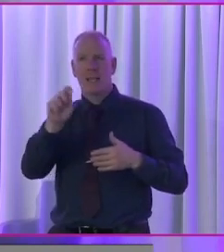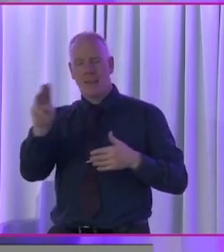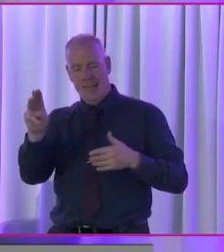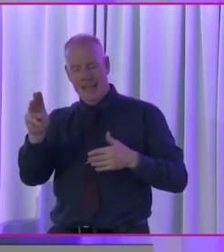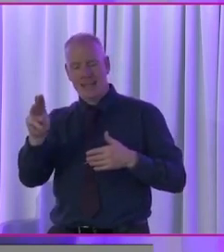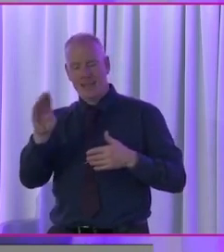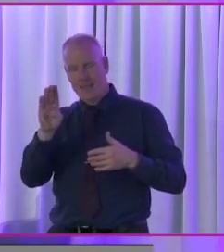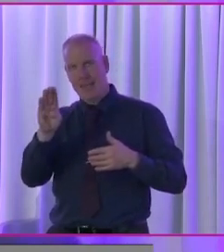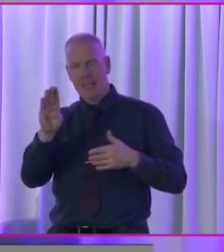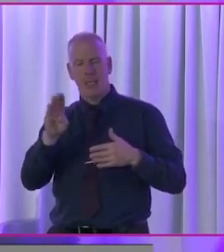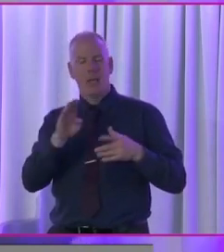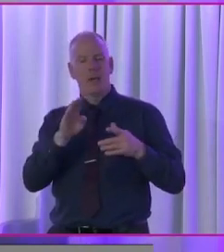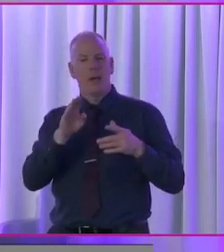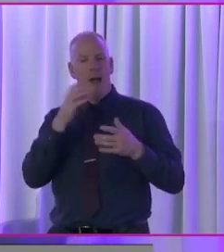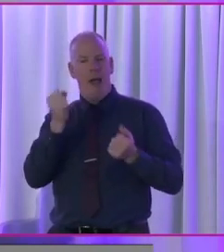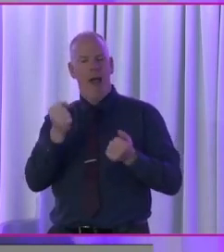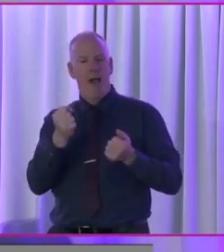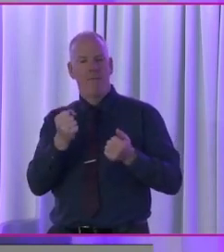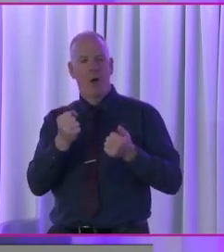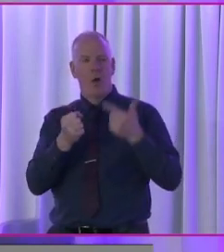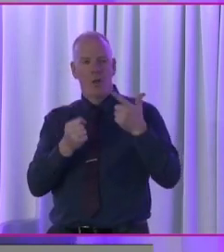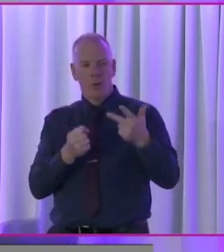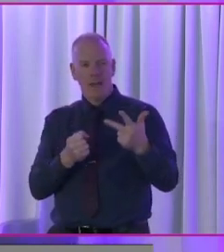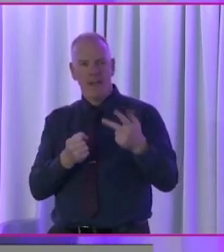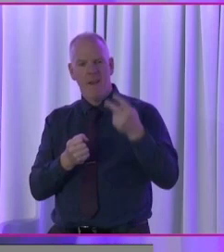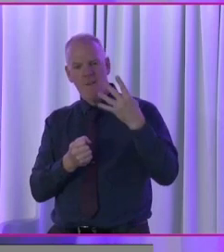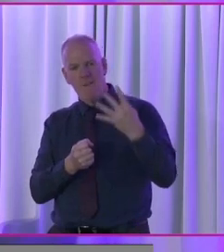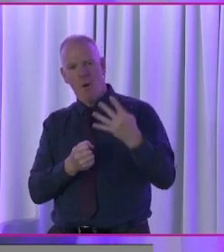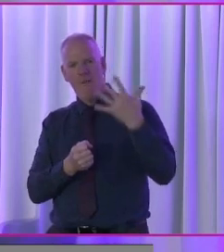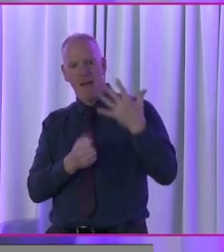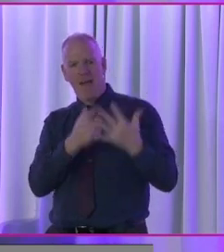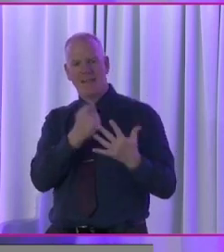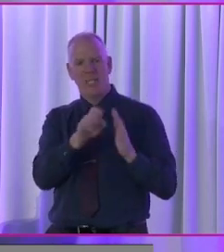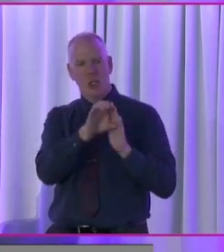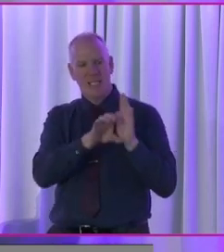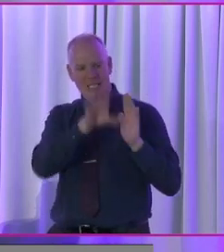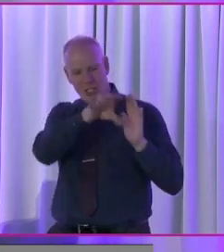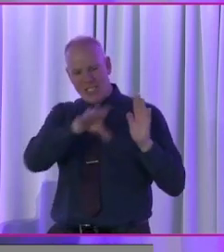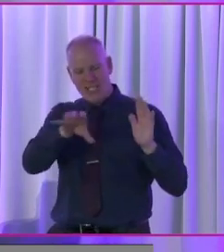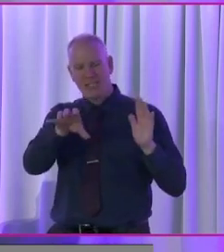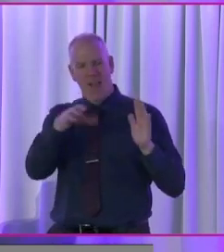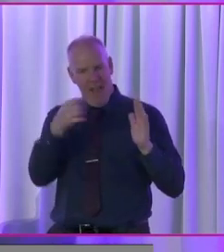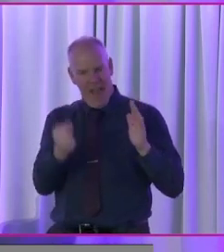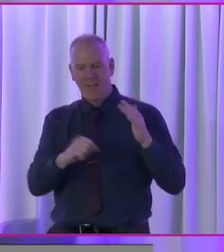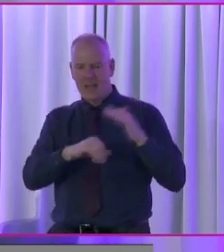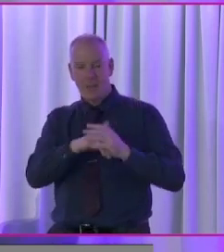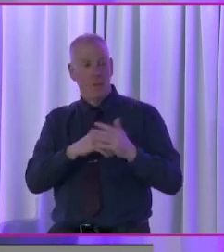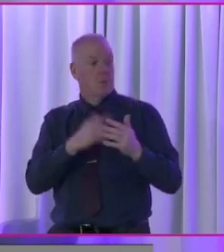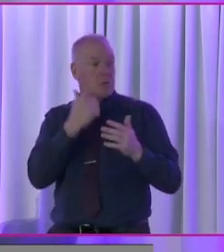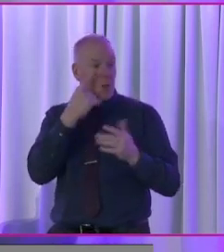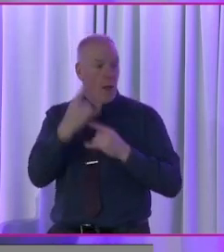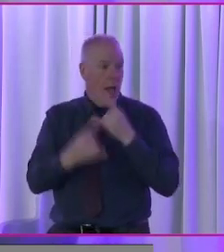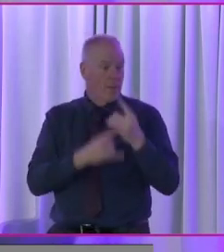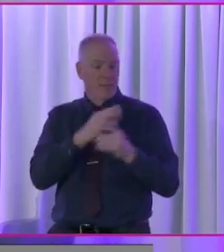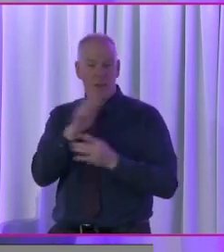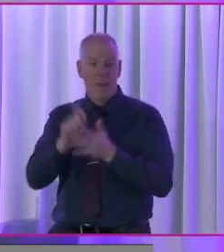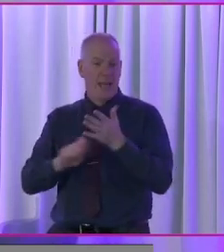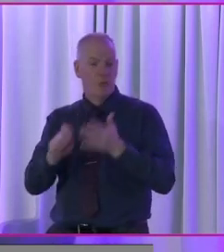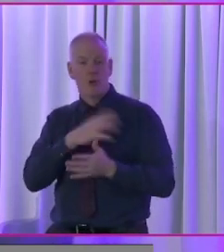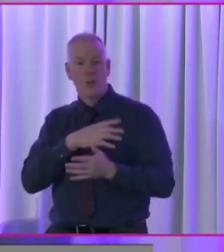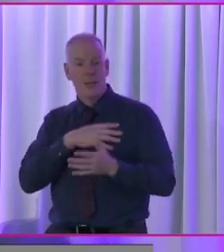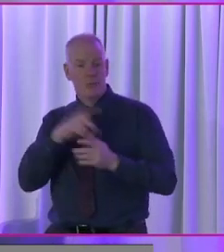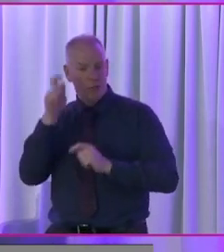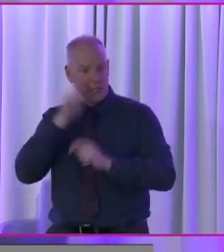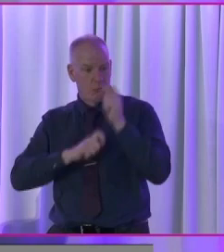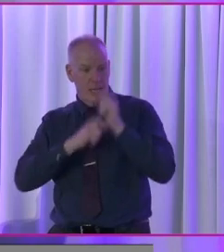to be what we've got three, four, five seat constituencies is what we're constrained with, but let's see what emerges from the electoral commission's